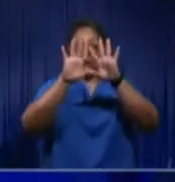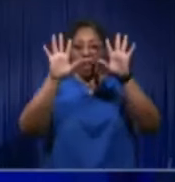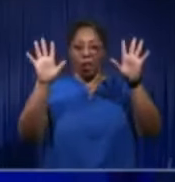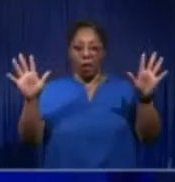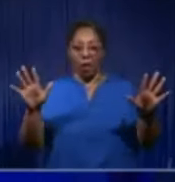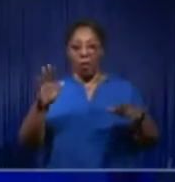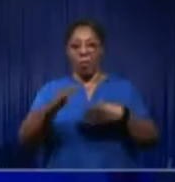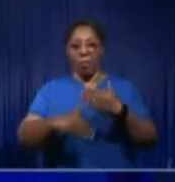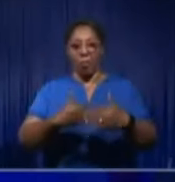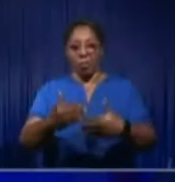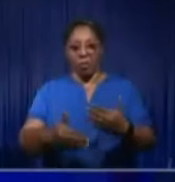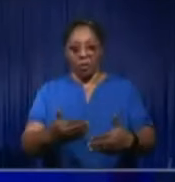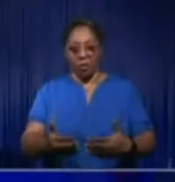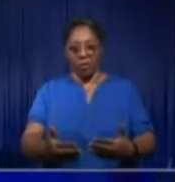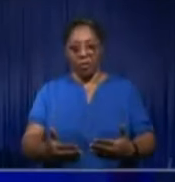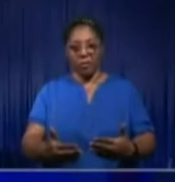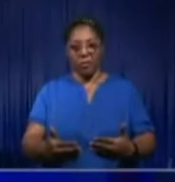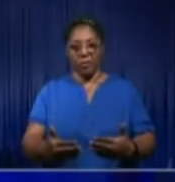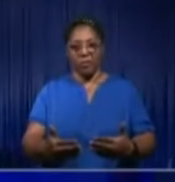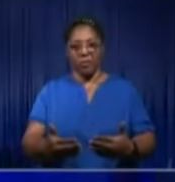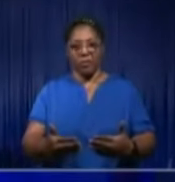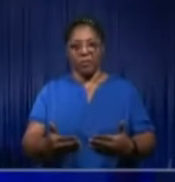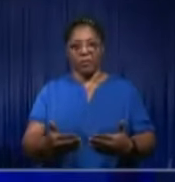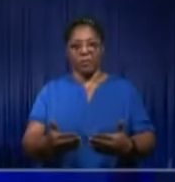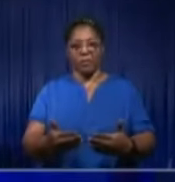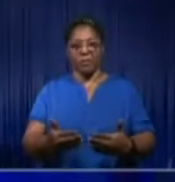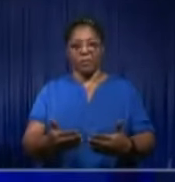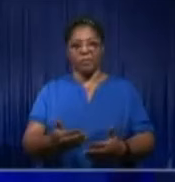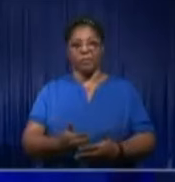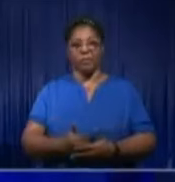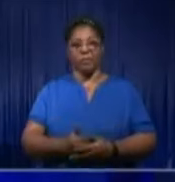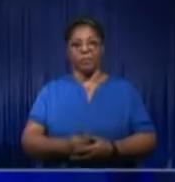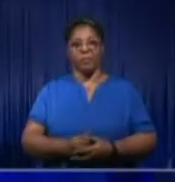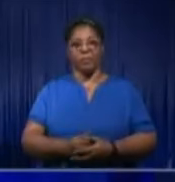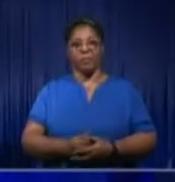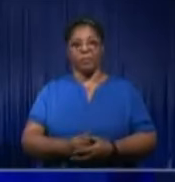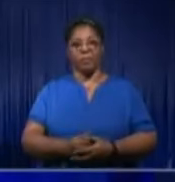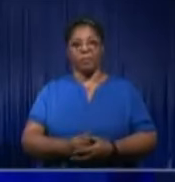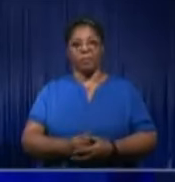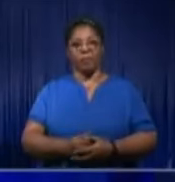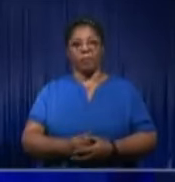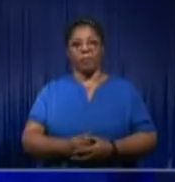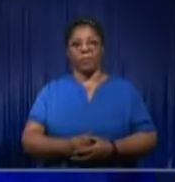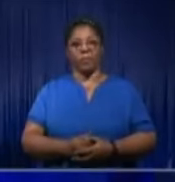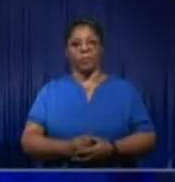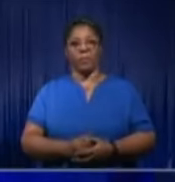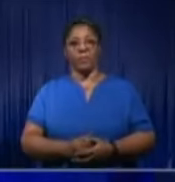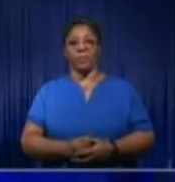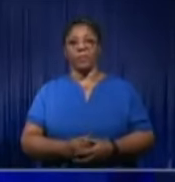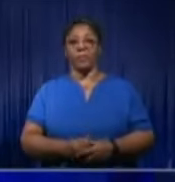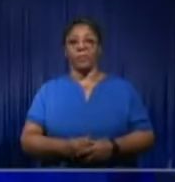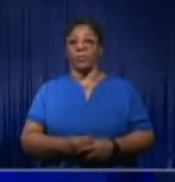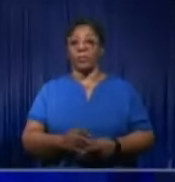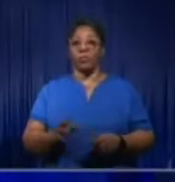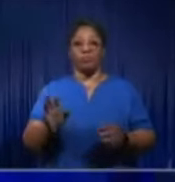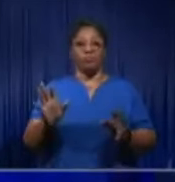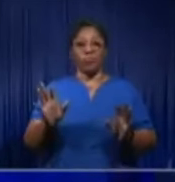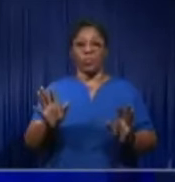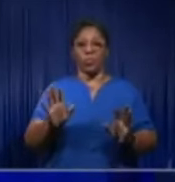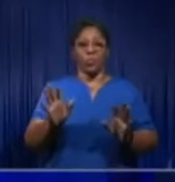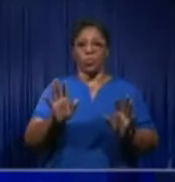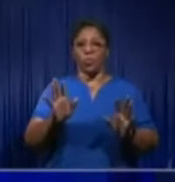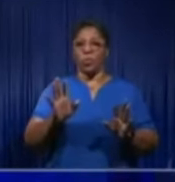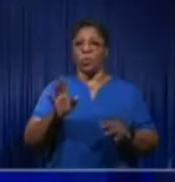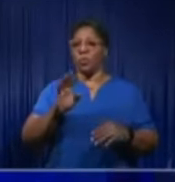process, it does not allow for this level of corruption that is being perceived by the